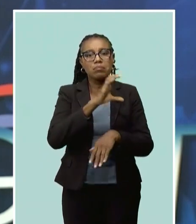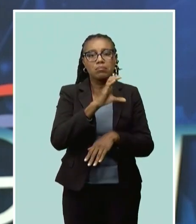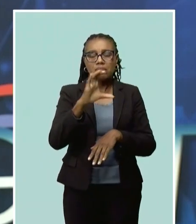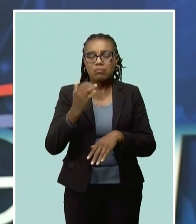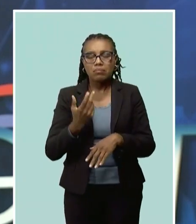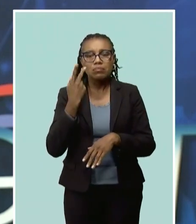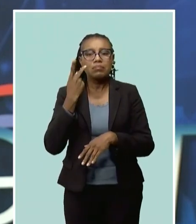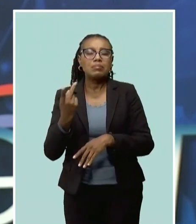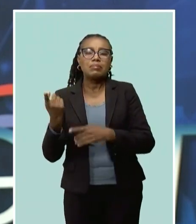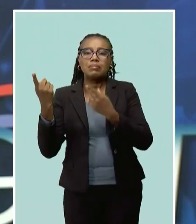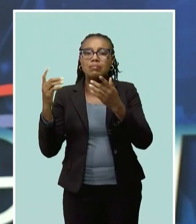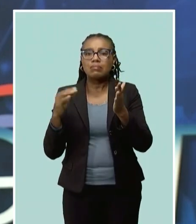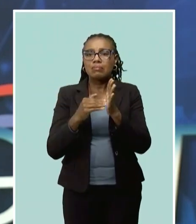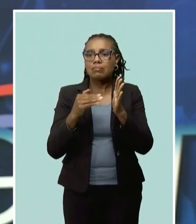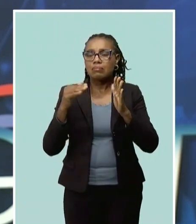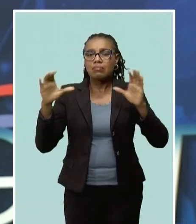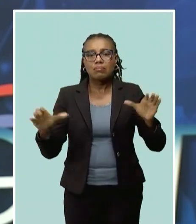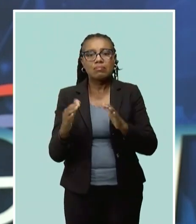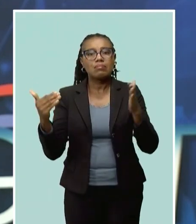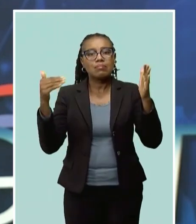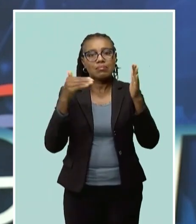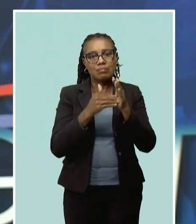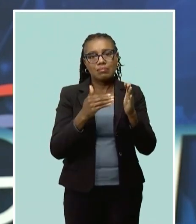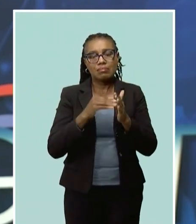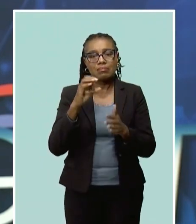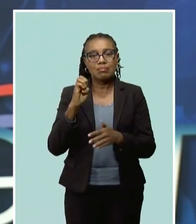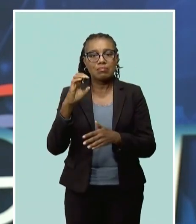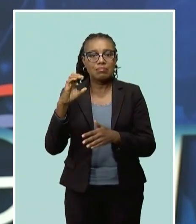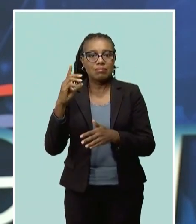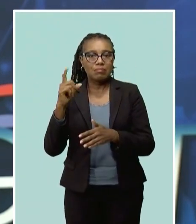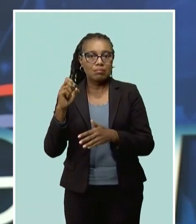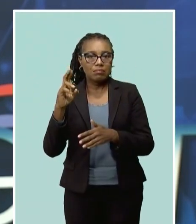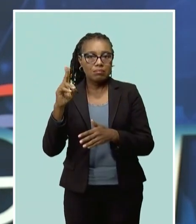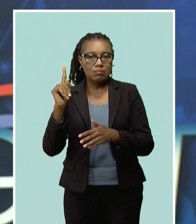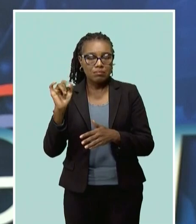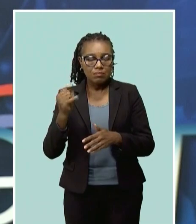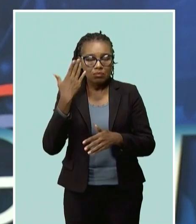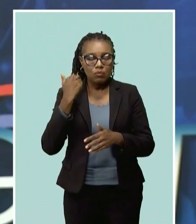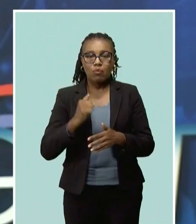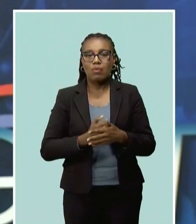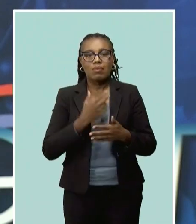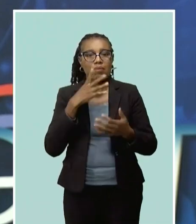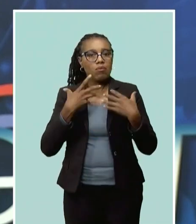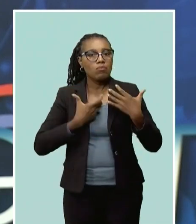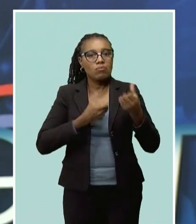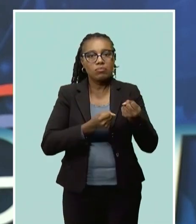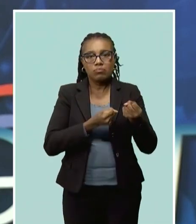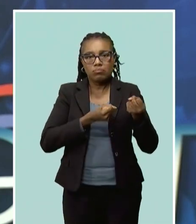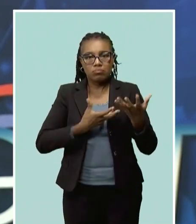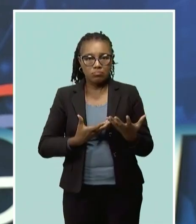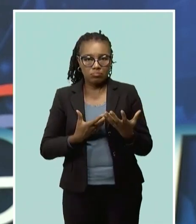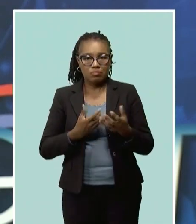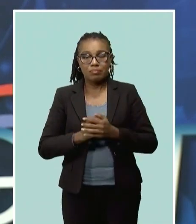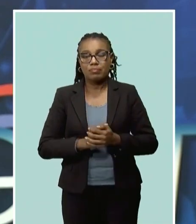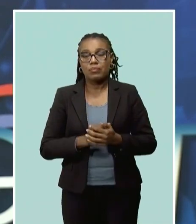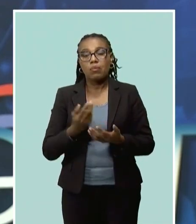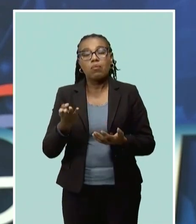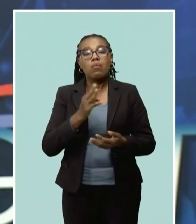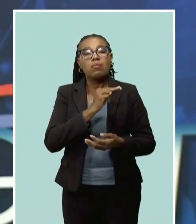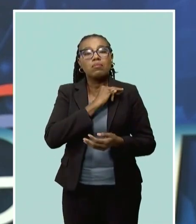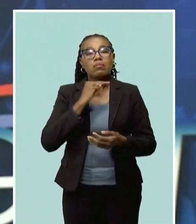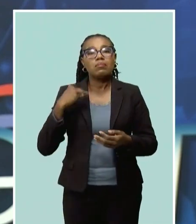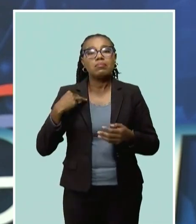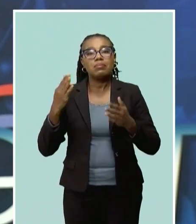action was taken against the executive after losing the confidence of the parliament. Securative tenure for cabinet ministers was also